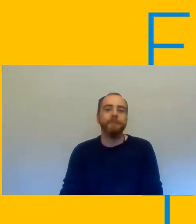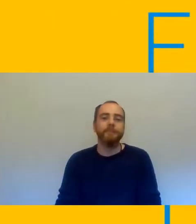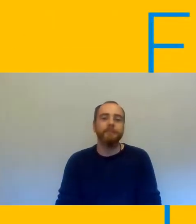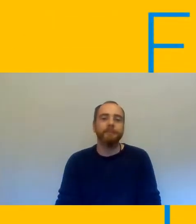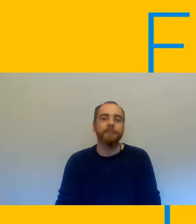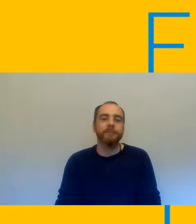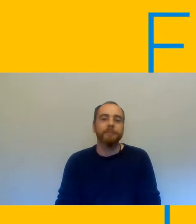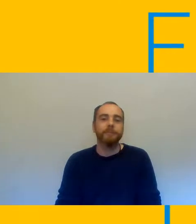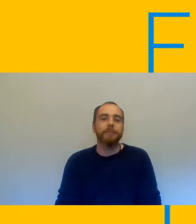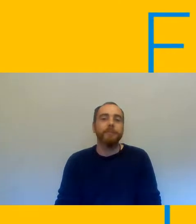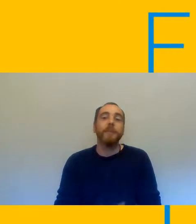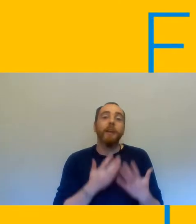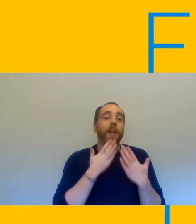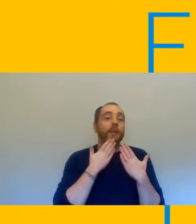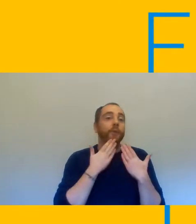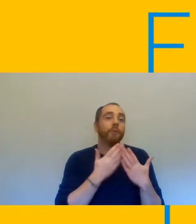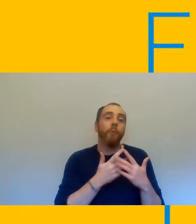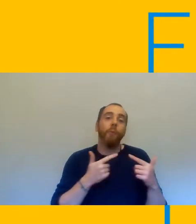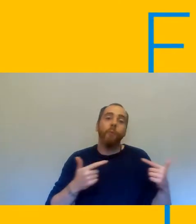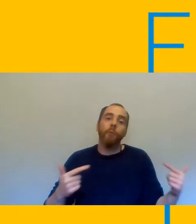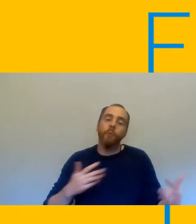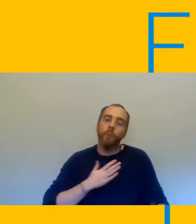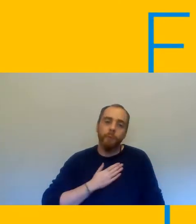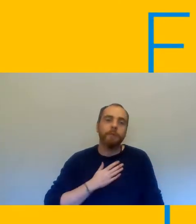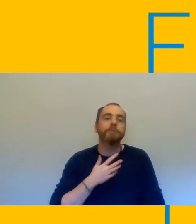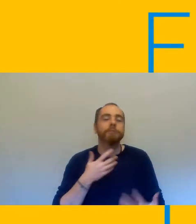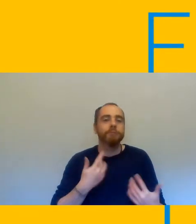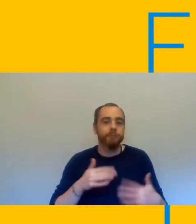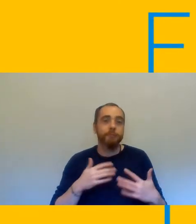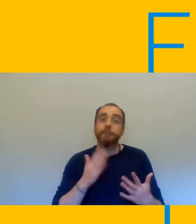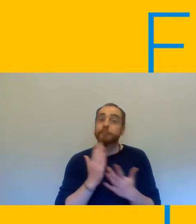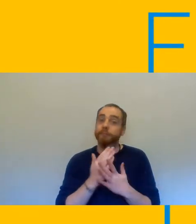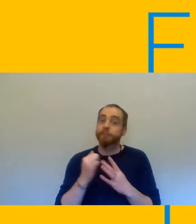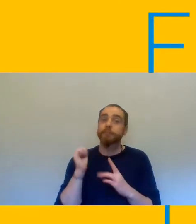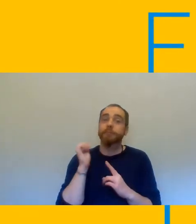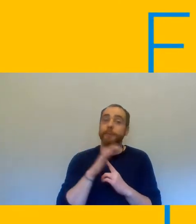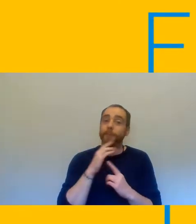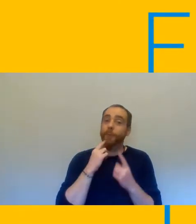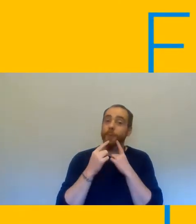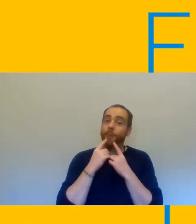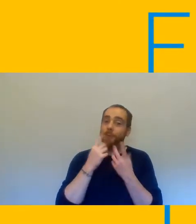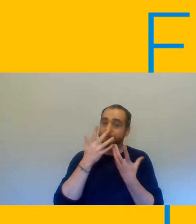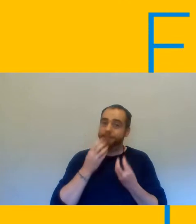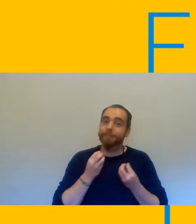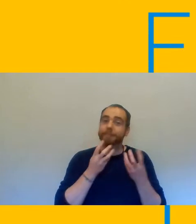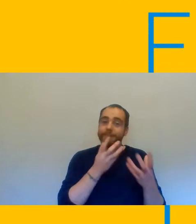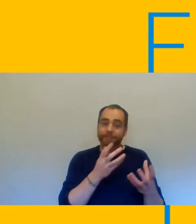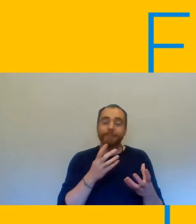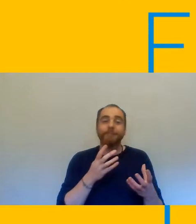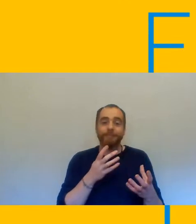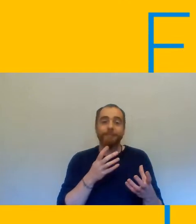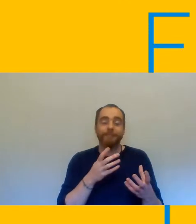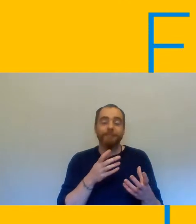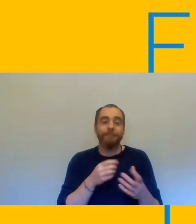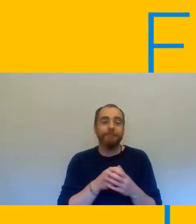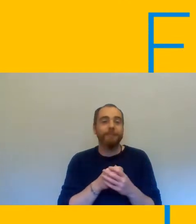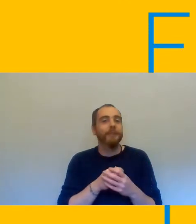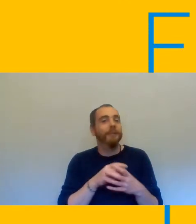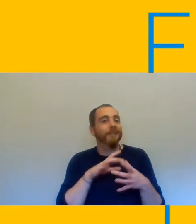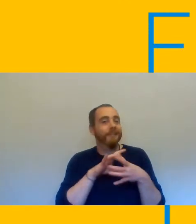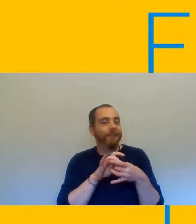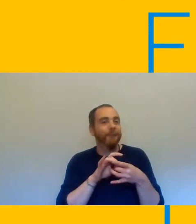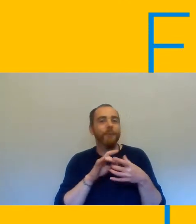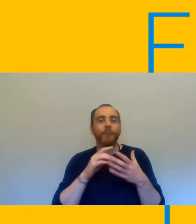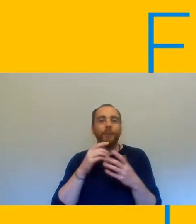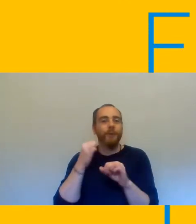thanks so much adam and you know such an important message there about you know the fact that the the guidance from the department